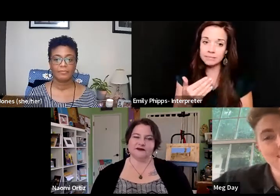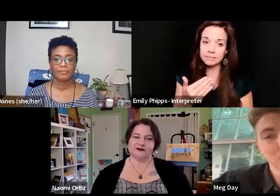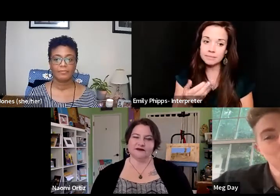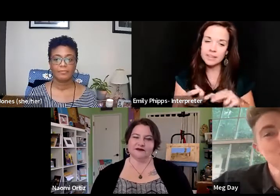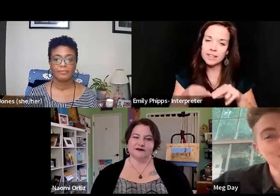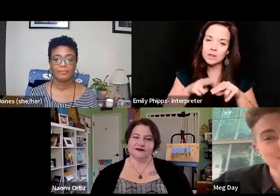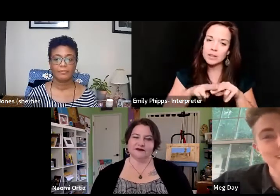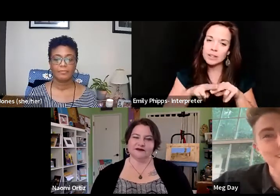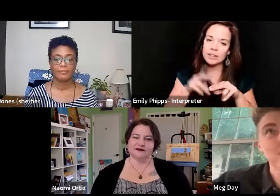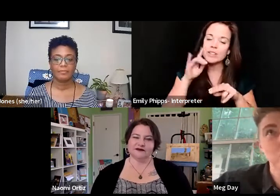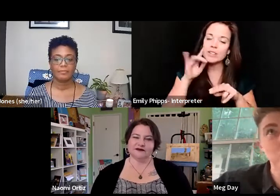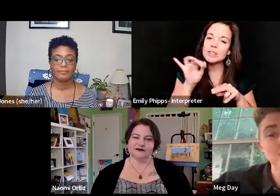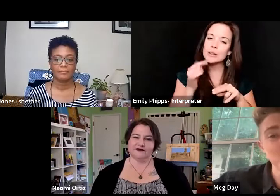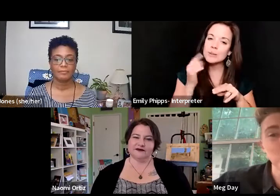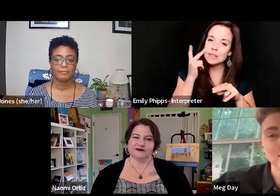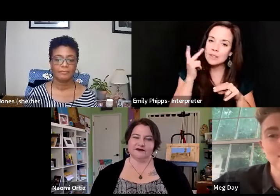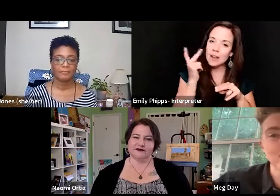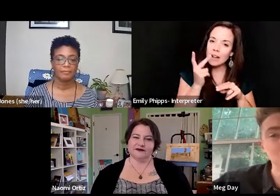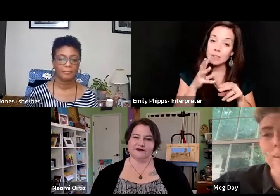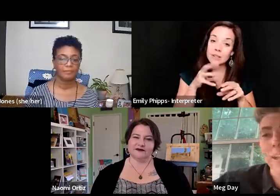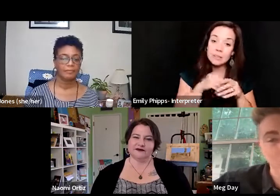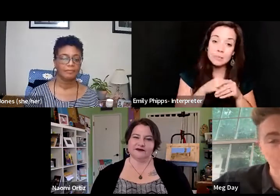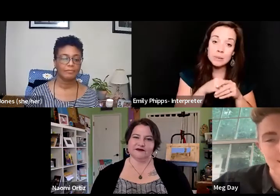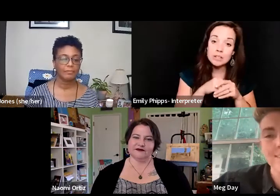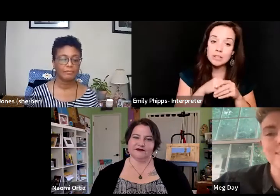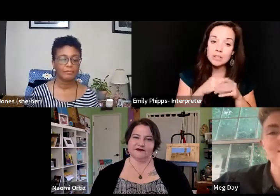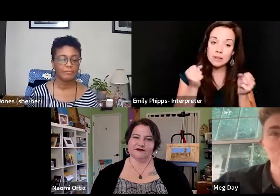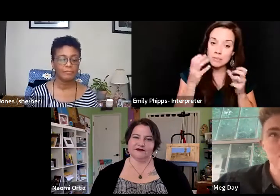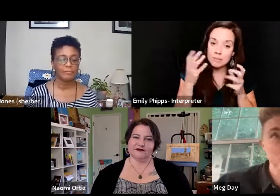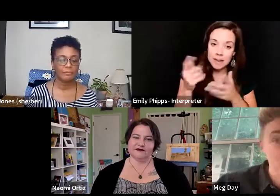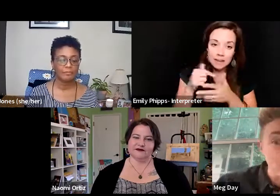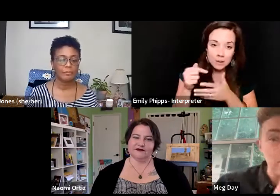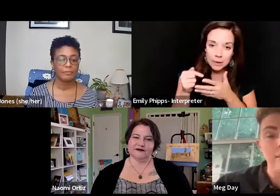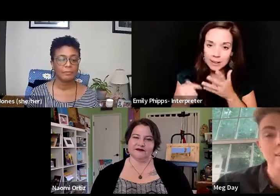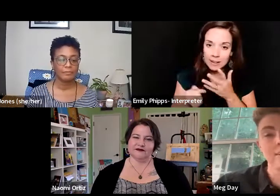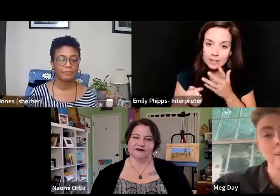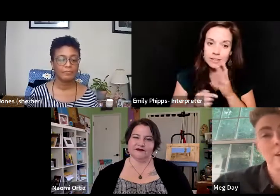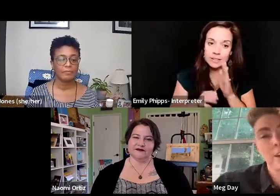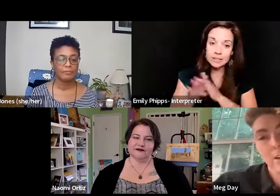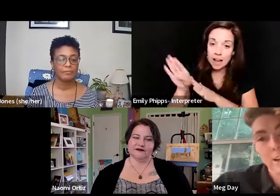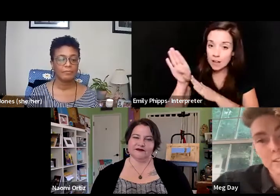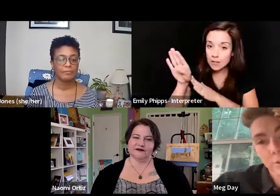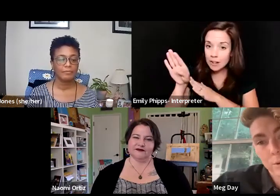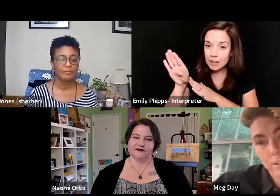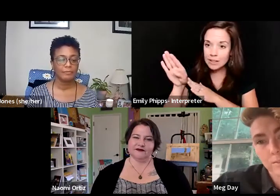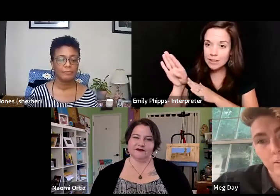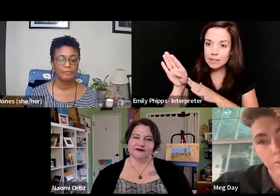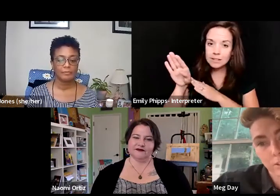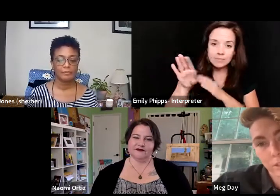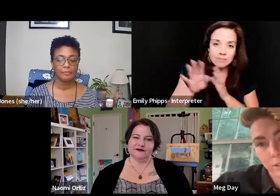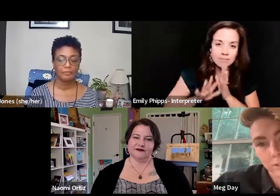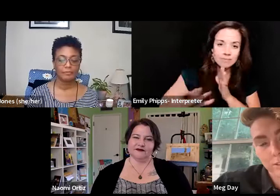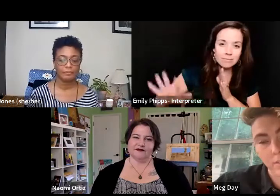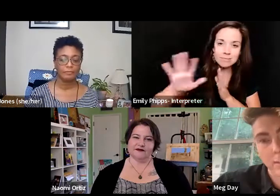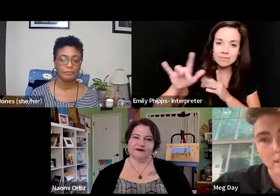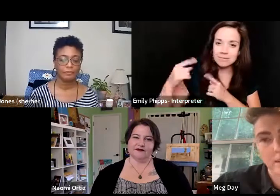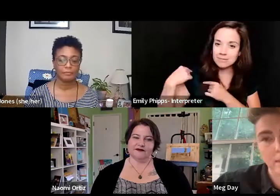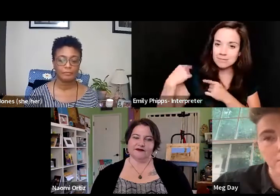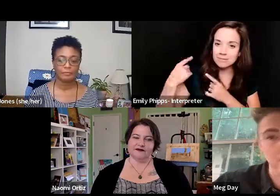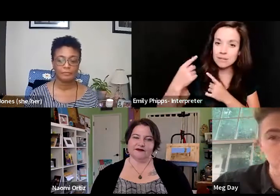increased in, in the same way that we saw, you know, participation in many ways, sort of skyrocket across the course of the first two